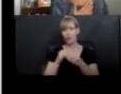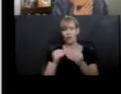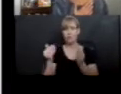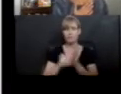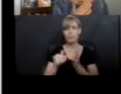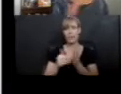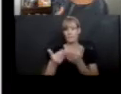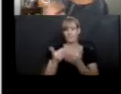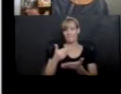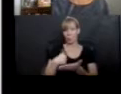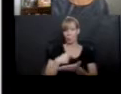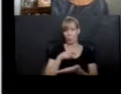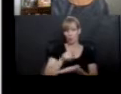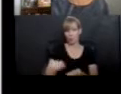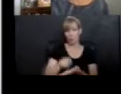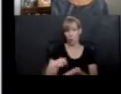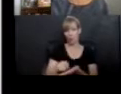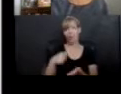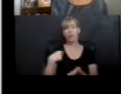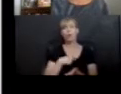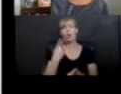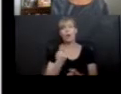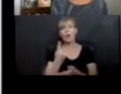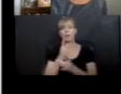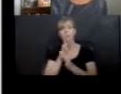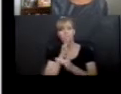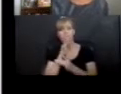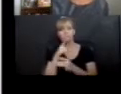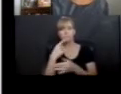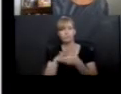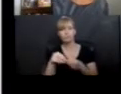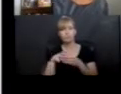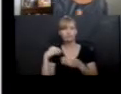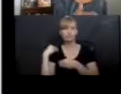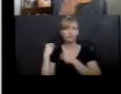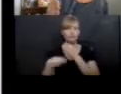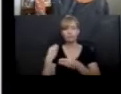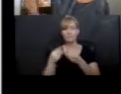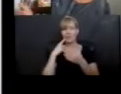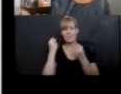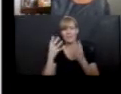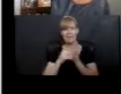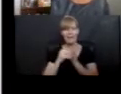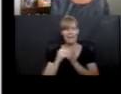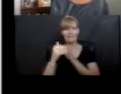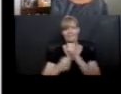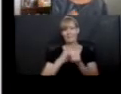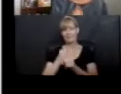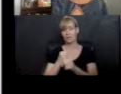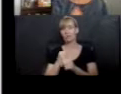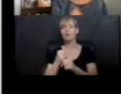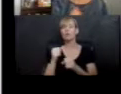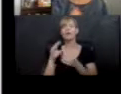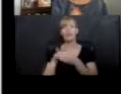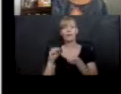language, we were telling, doing oral storytelling and many cultures still do that. And it's wonderful. The story changes a little bit as it goes, but